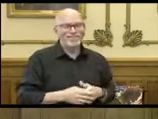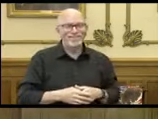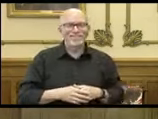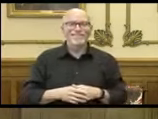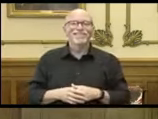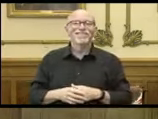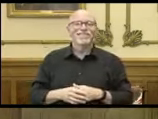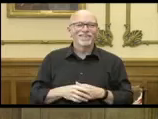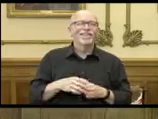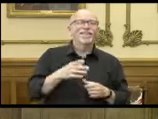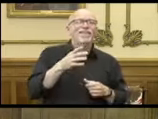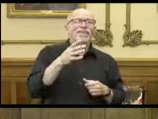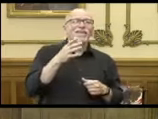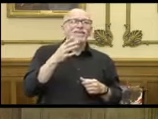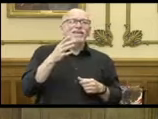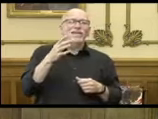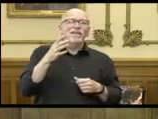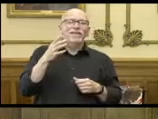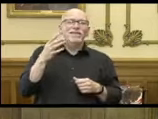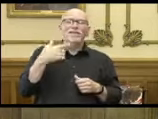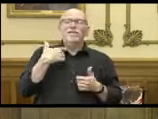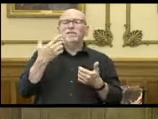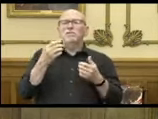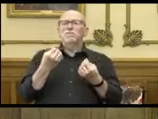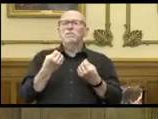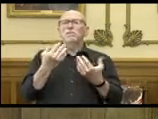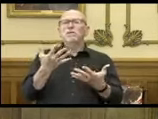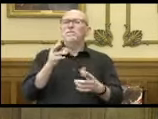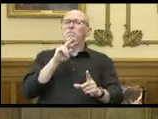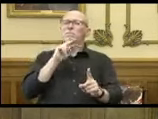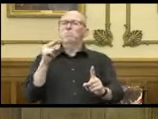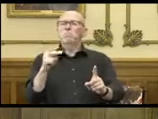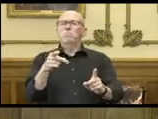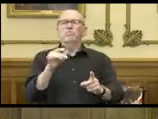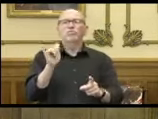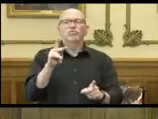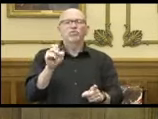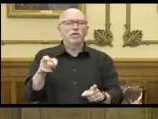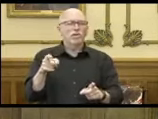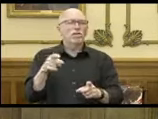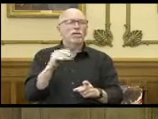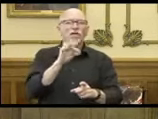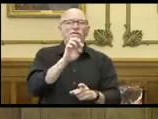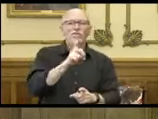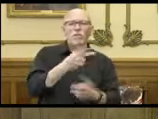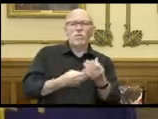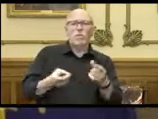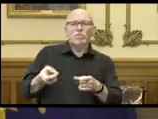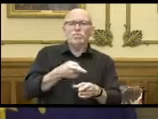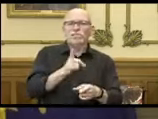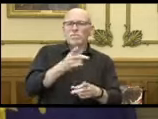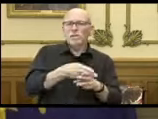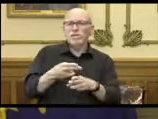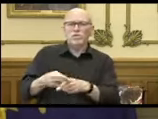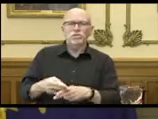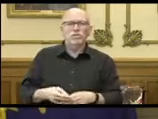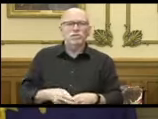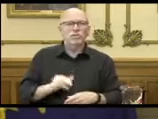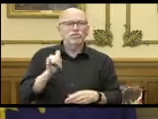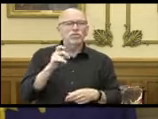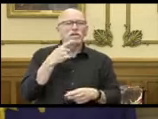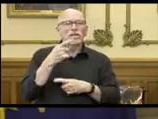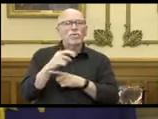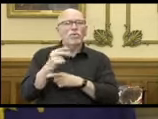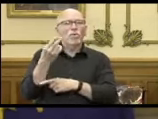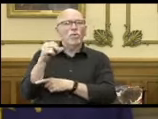You know, just to put something in perspective that Jake and both Fred touched on, Jake, used the word